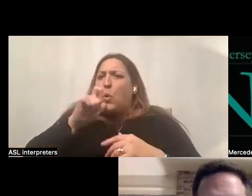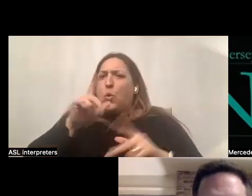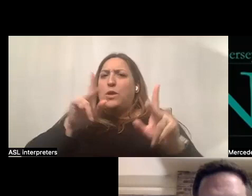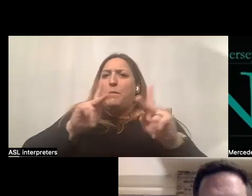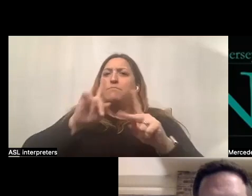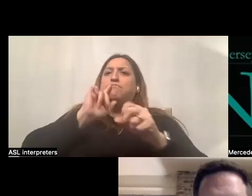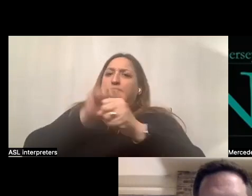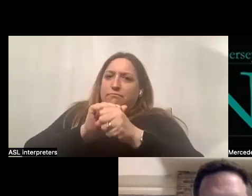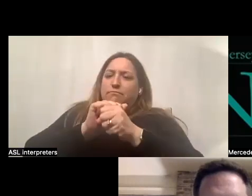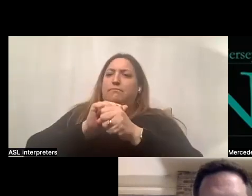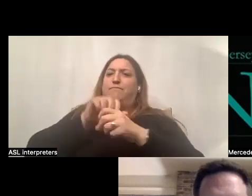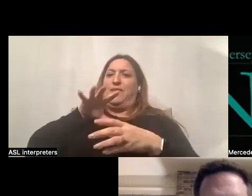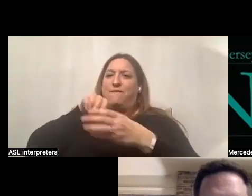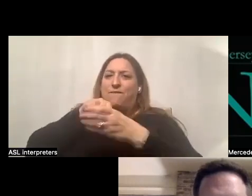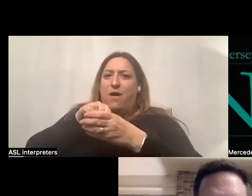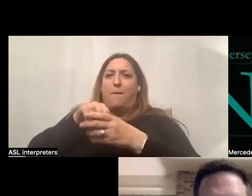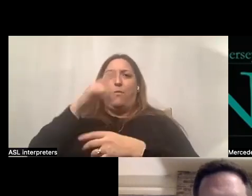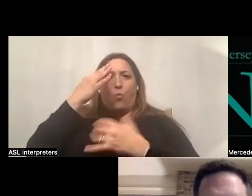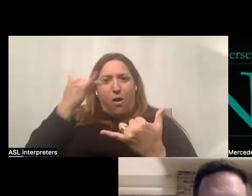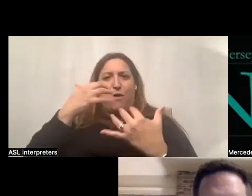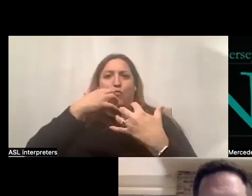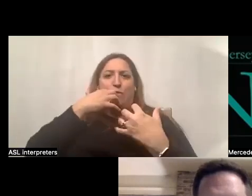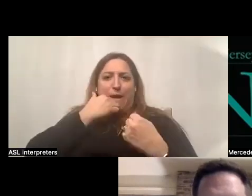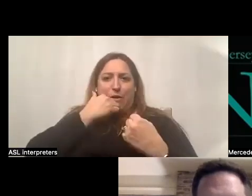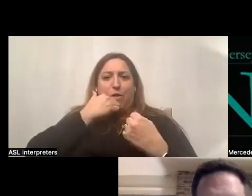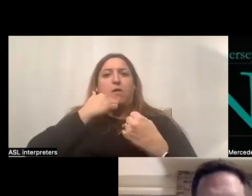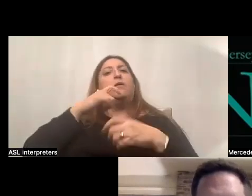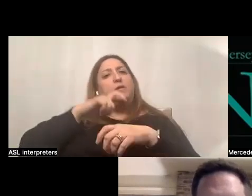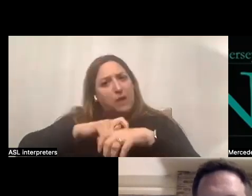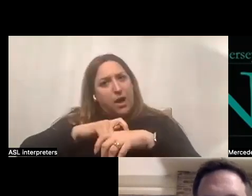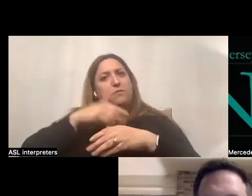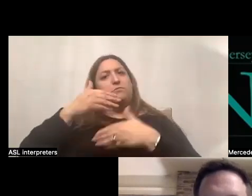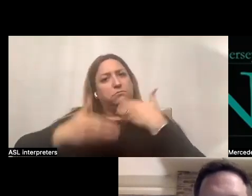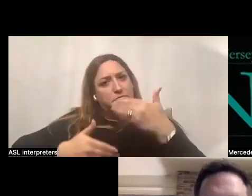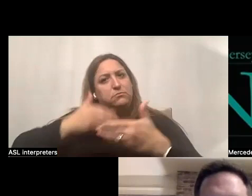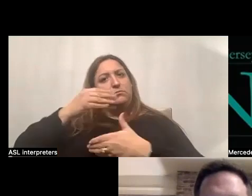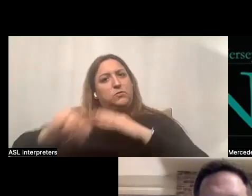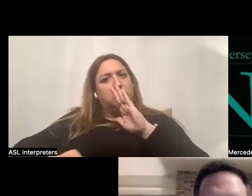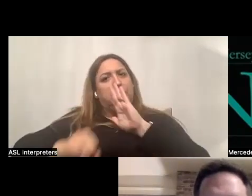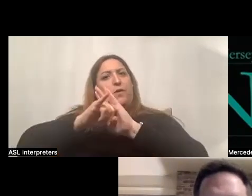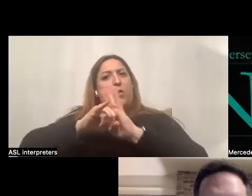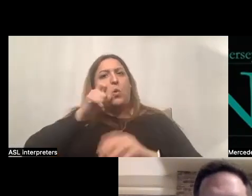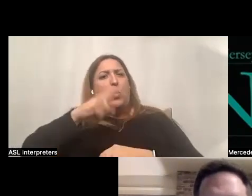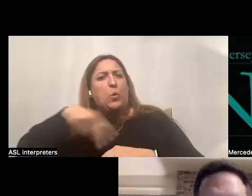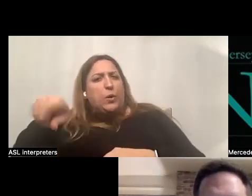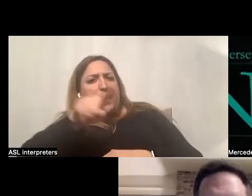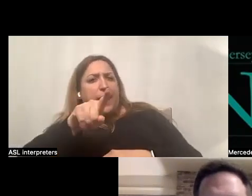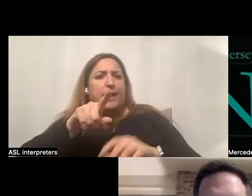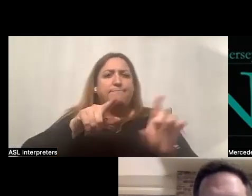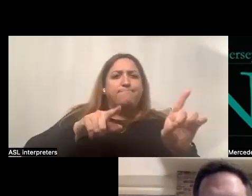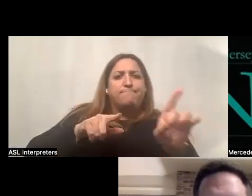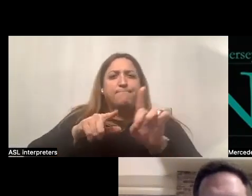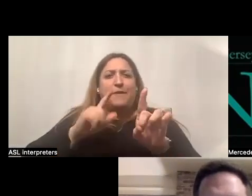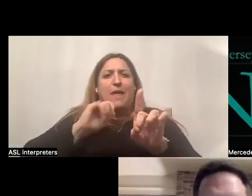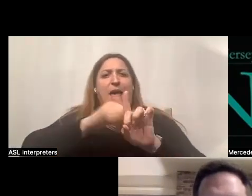are kind of in there because you care? Um, and it takes time. Uh, it takes time to identify who those people are, how you want to invite